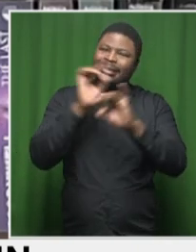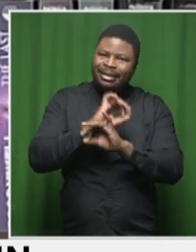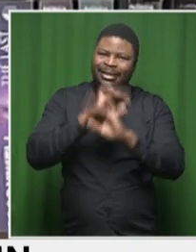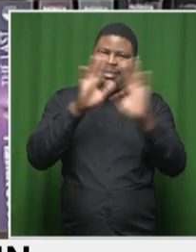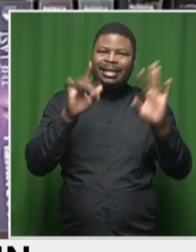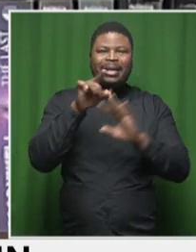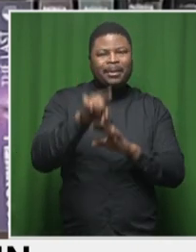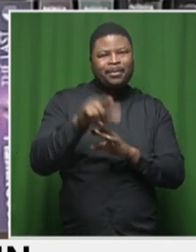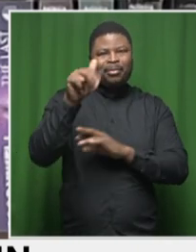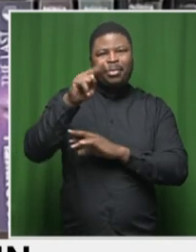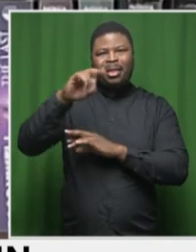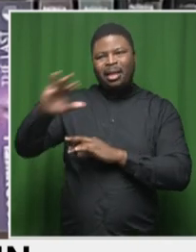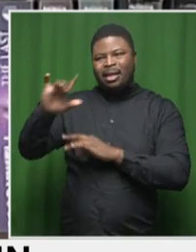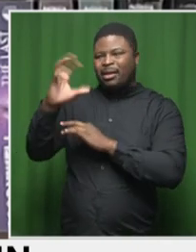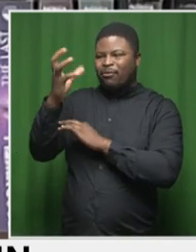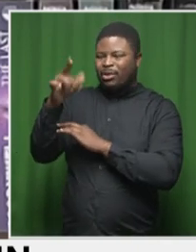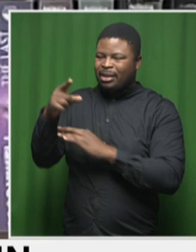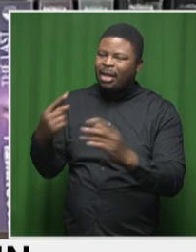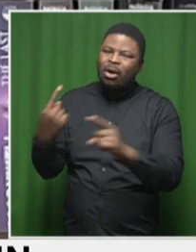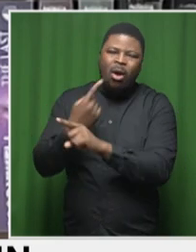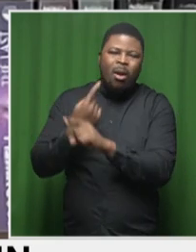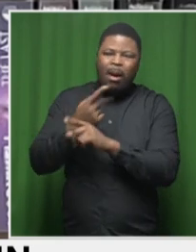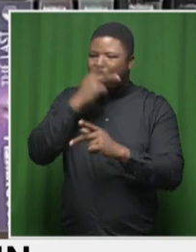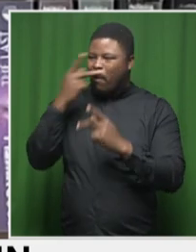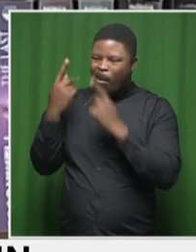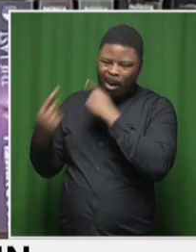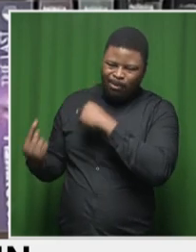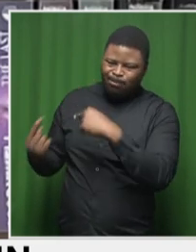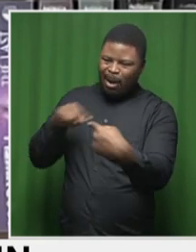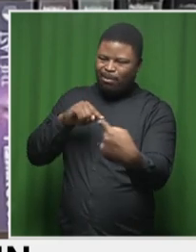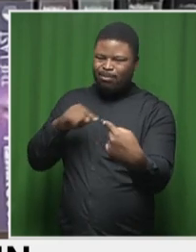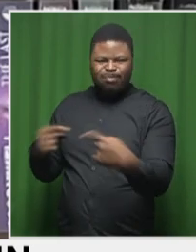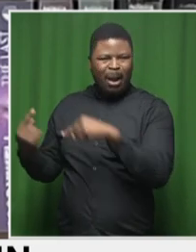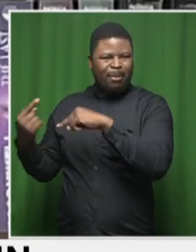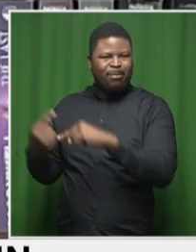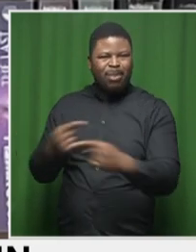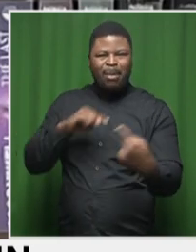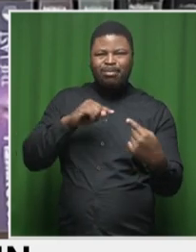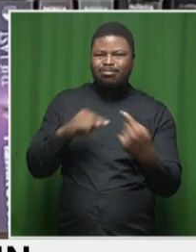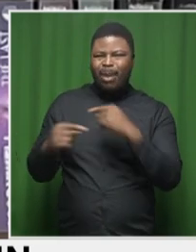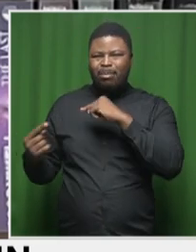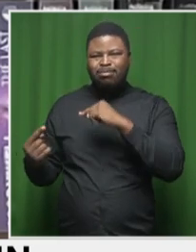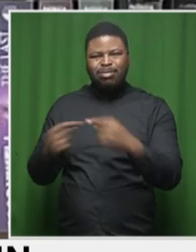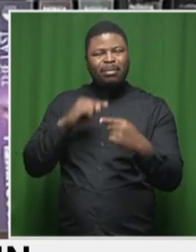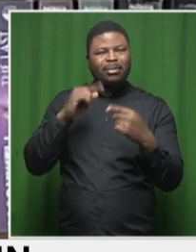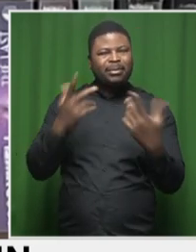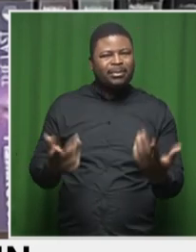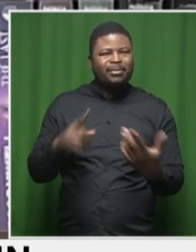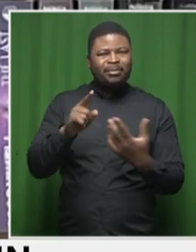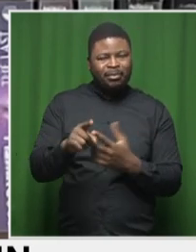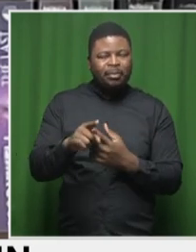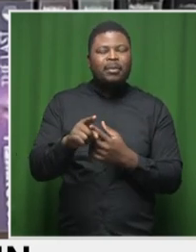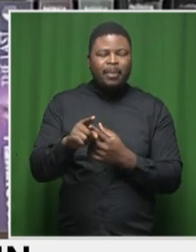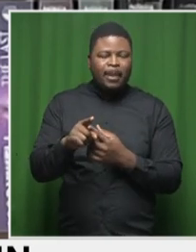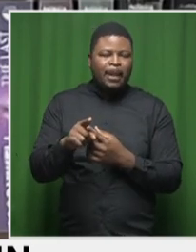infighting of the ANC and the divisions within the party has created enormous